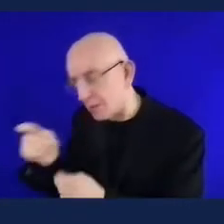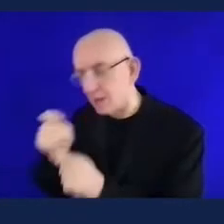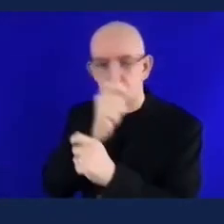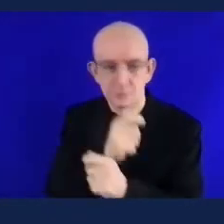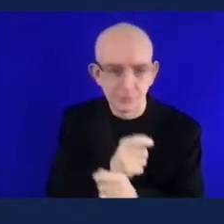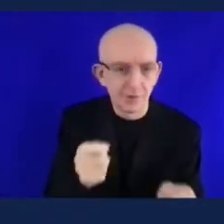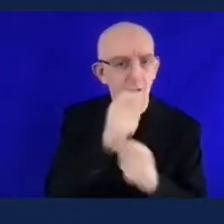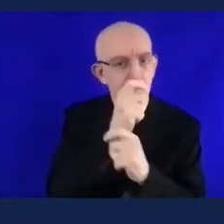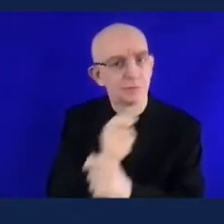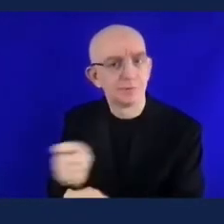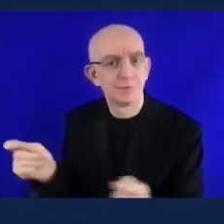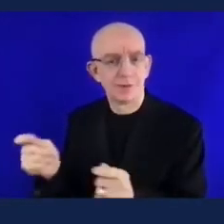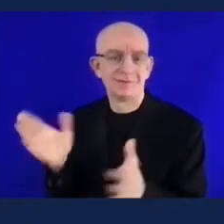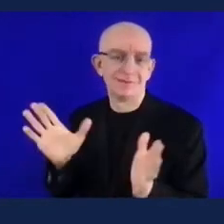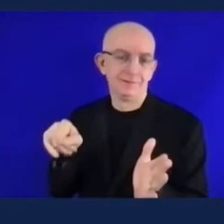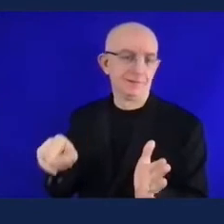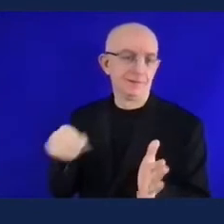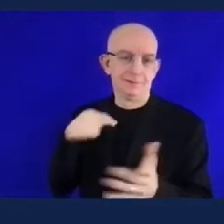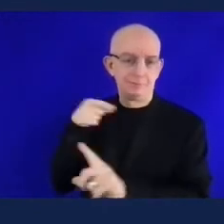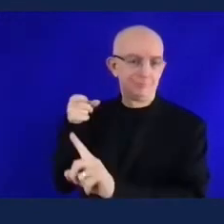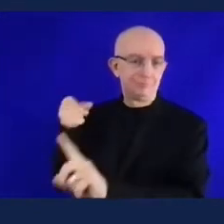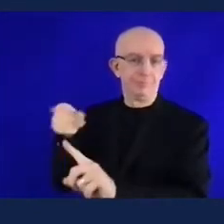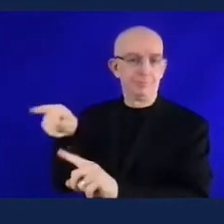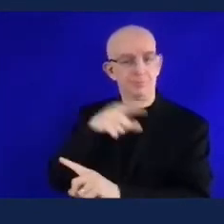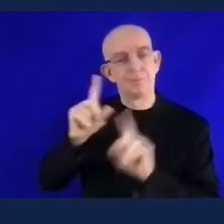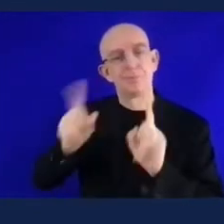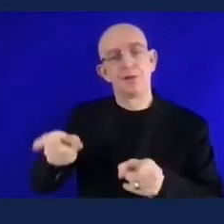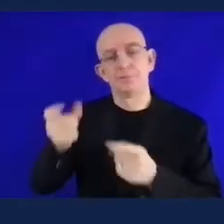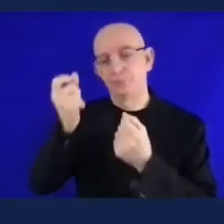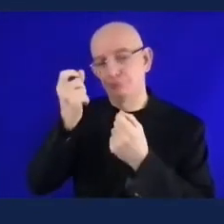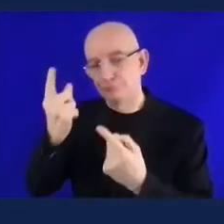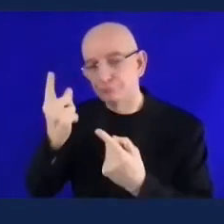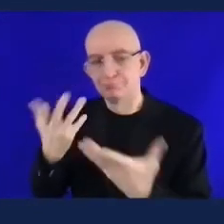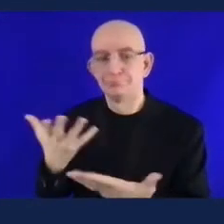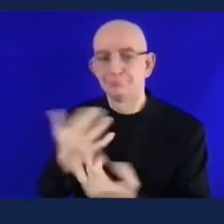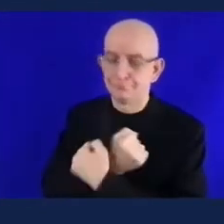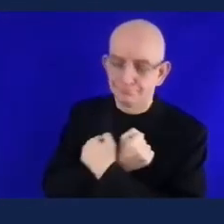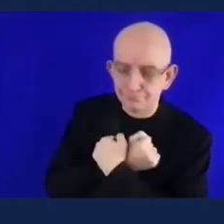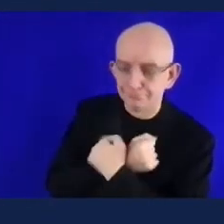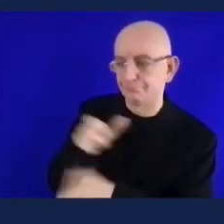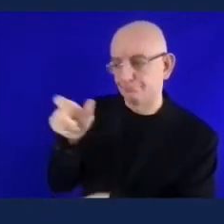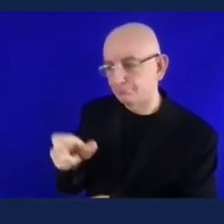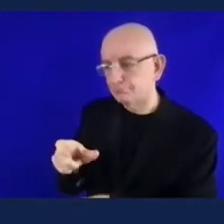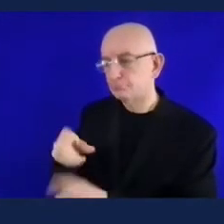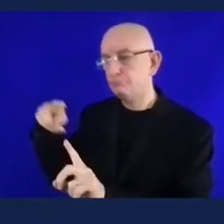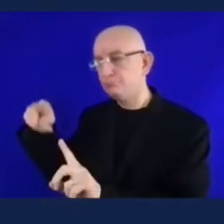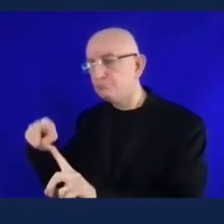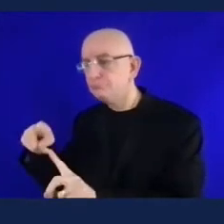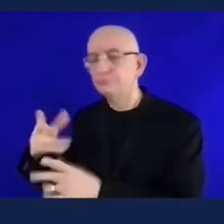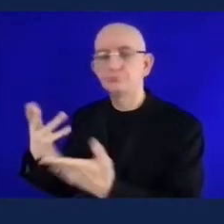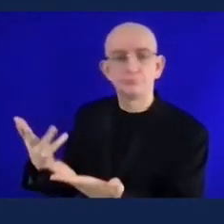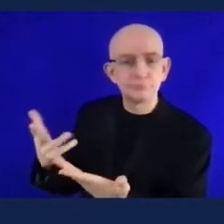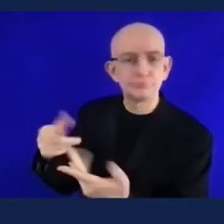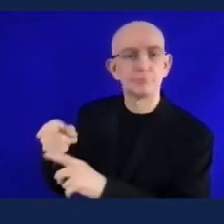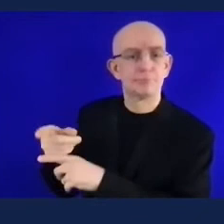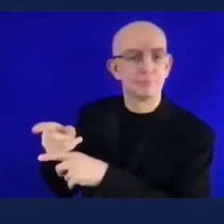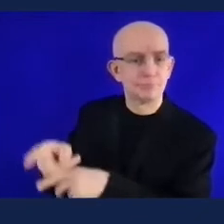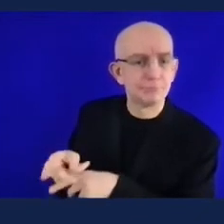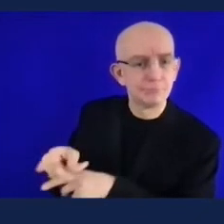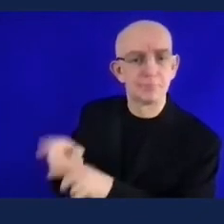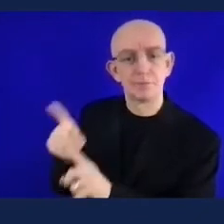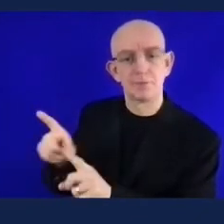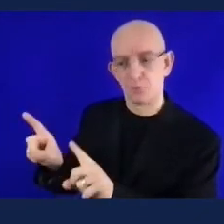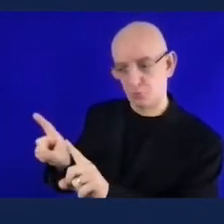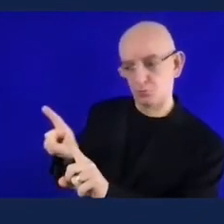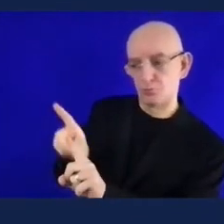for the person with dementia is still with their carer or whatever okay so it's not that it's like in a care center or whatever where there's carers in there